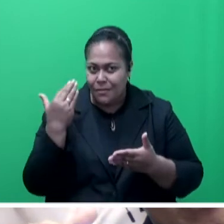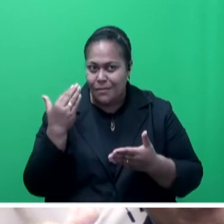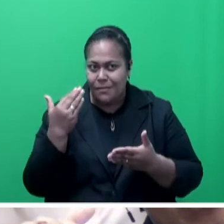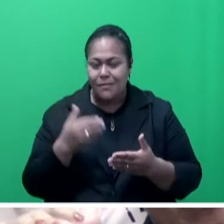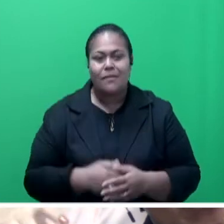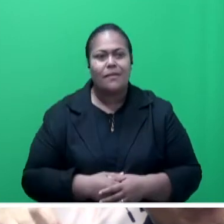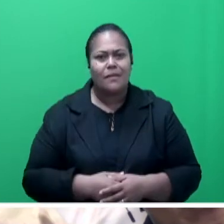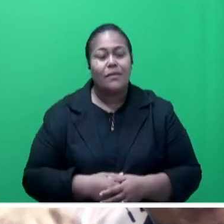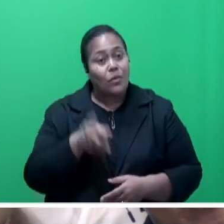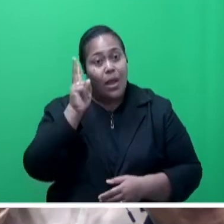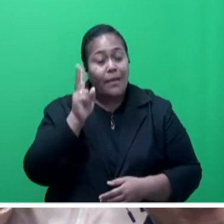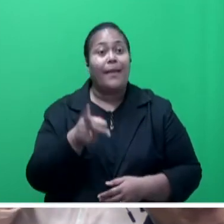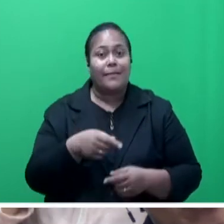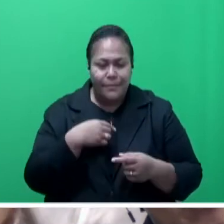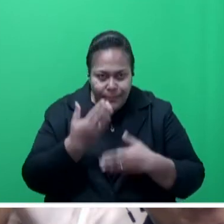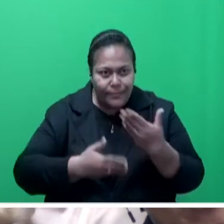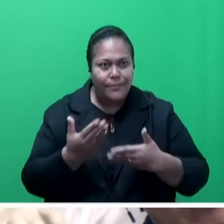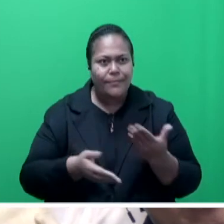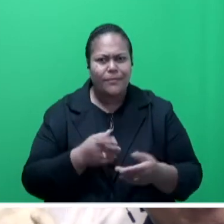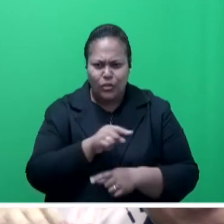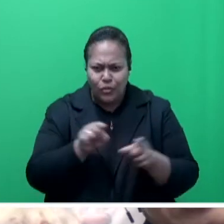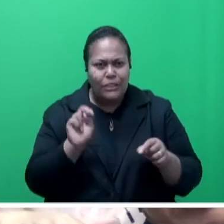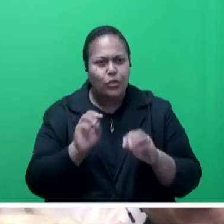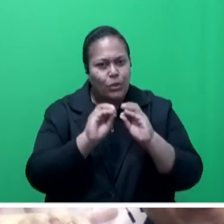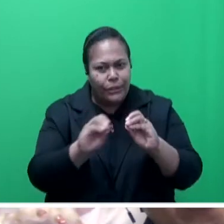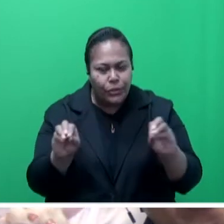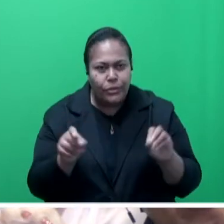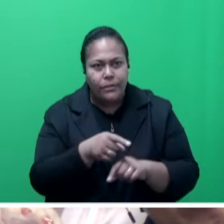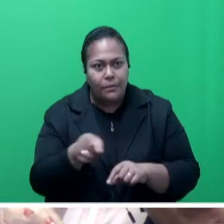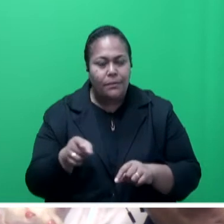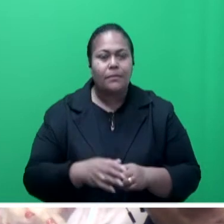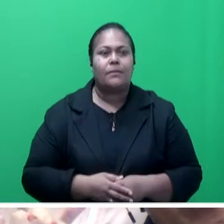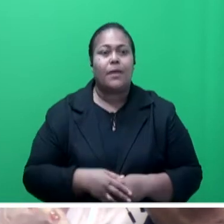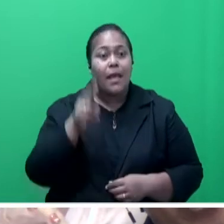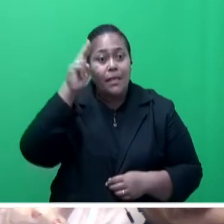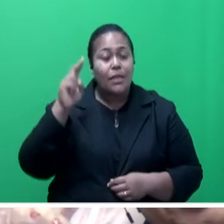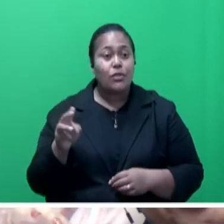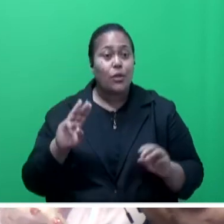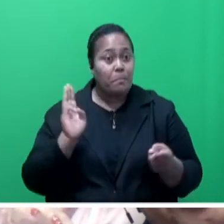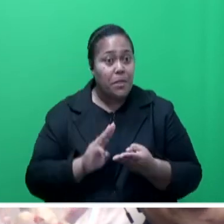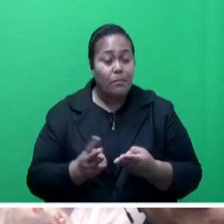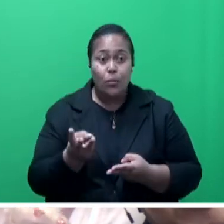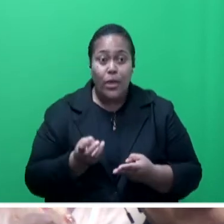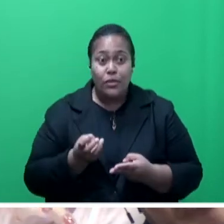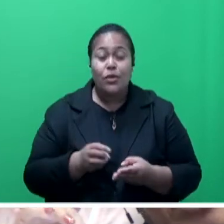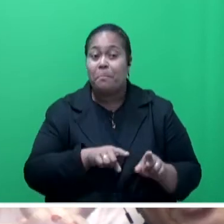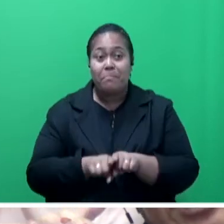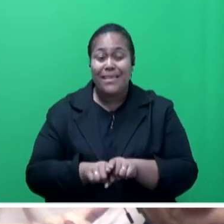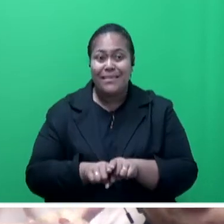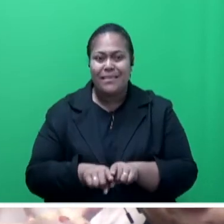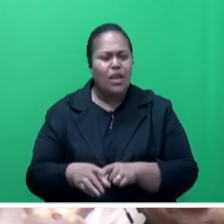say this because they need to be schooled on these matters, that national minimum wage means that you cannot pay anybody below this particular rate,